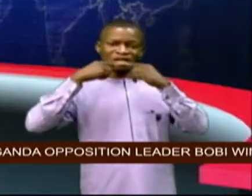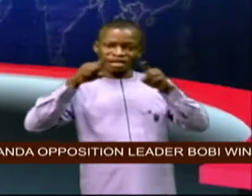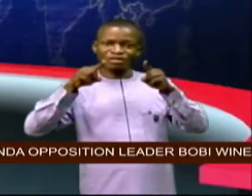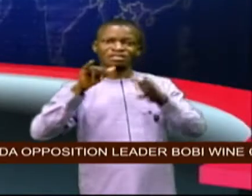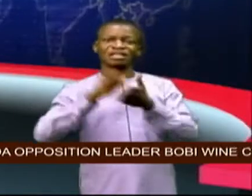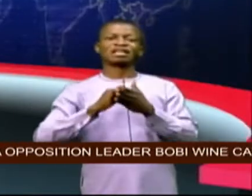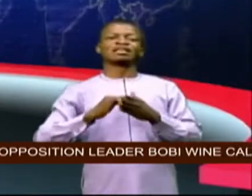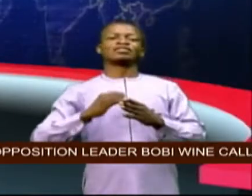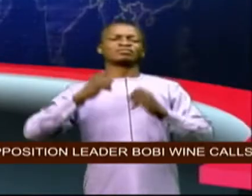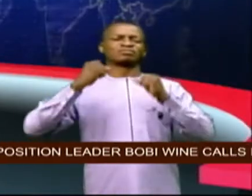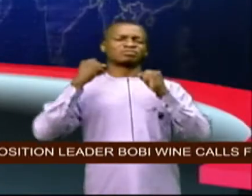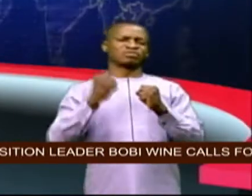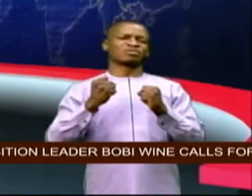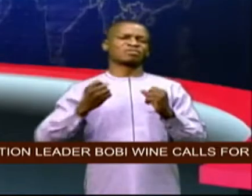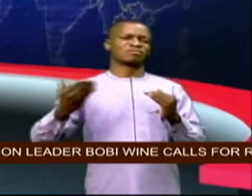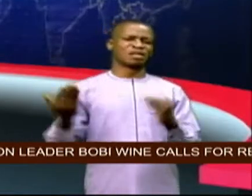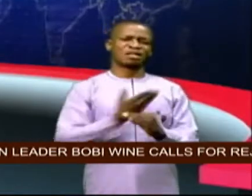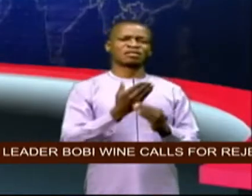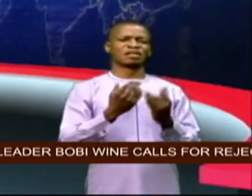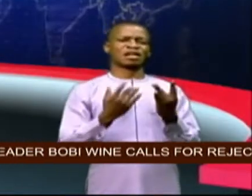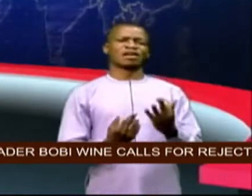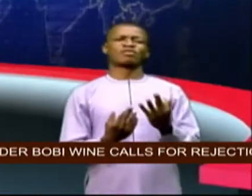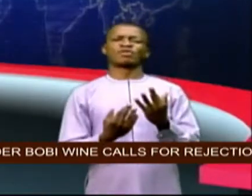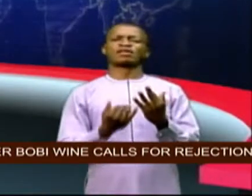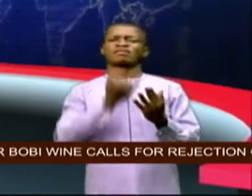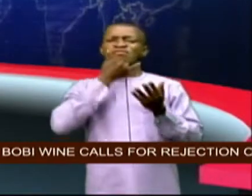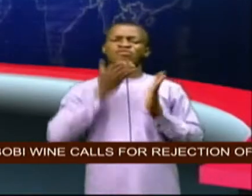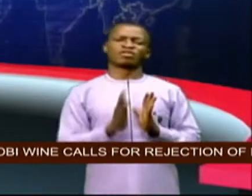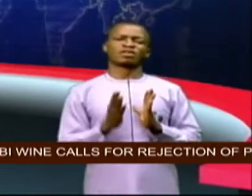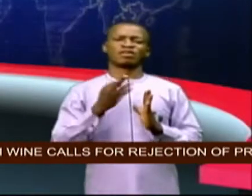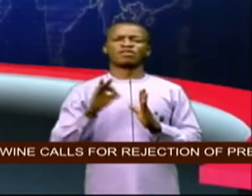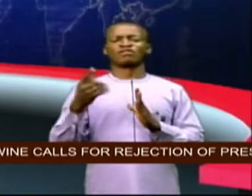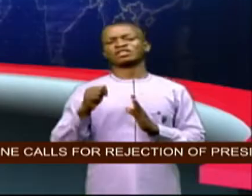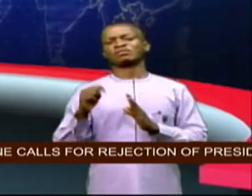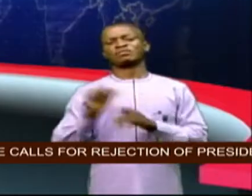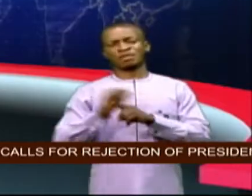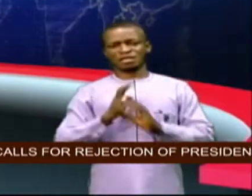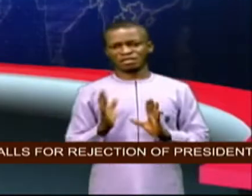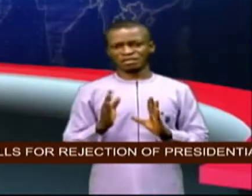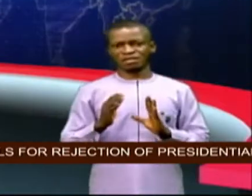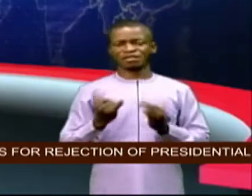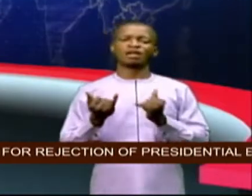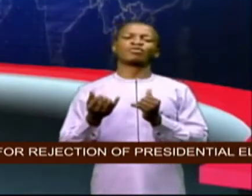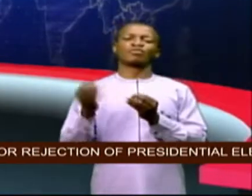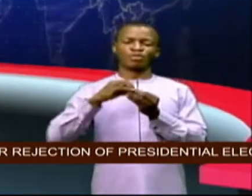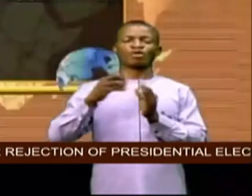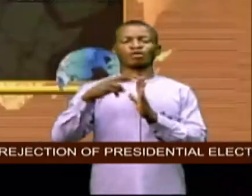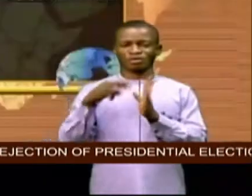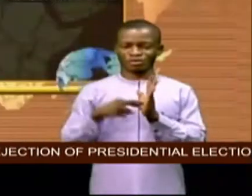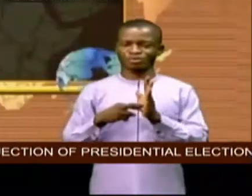sanctions awaits the filters of the exercise salihou abdullahi guanara reports